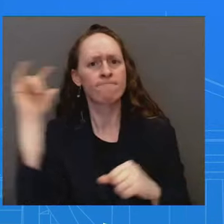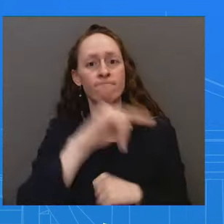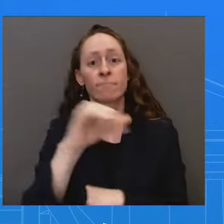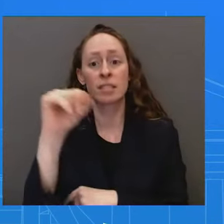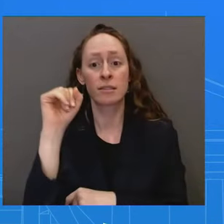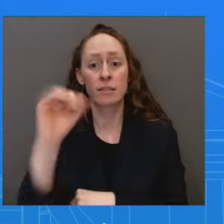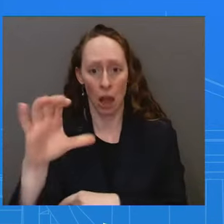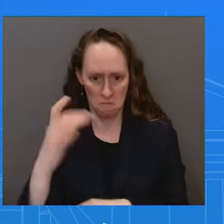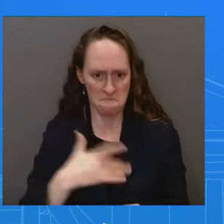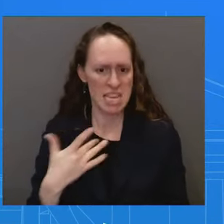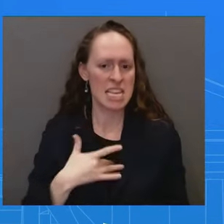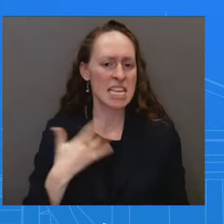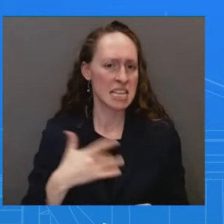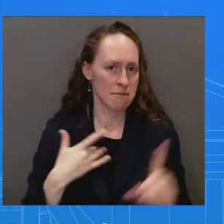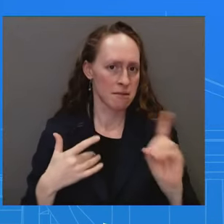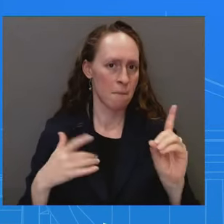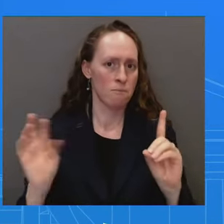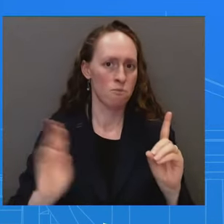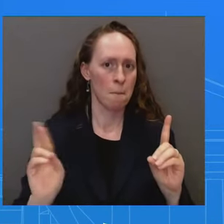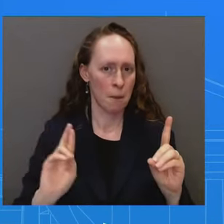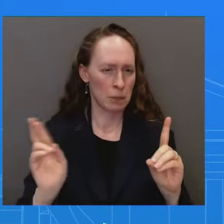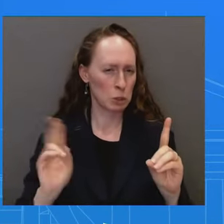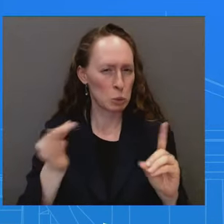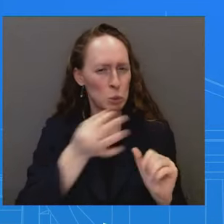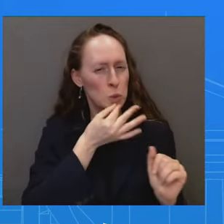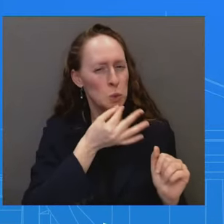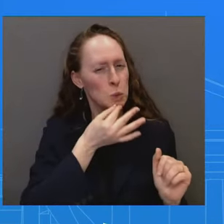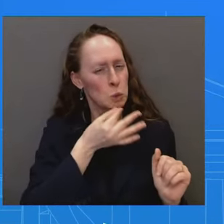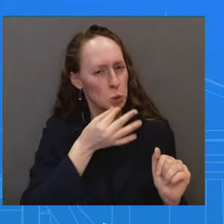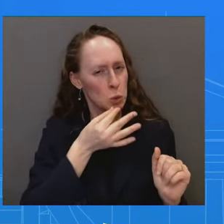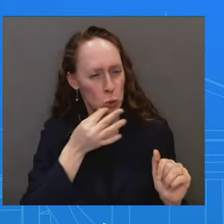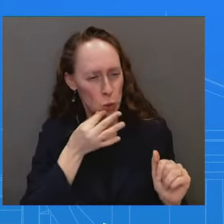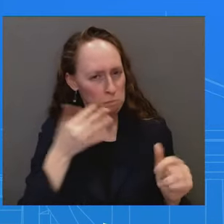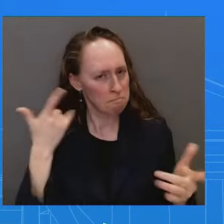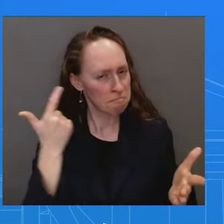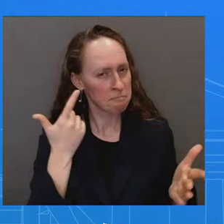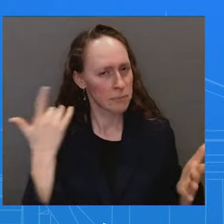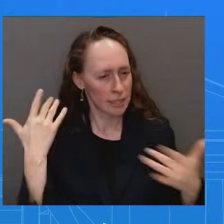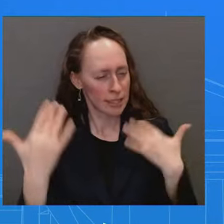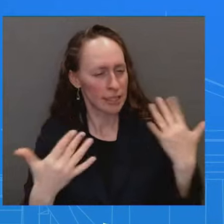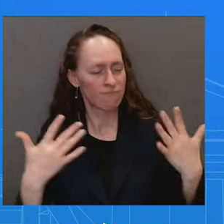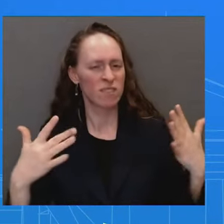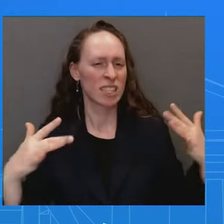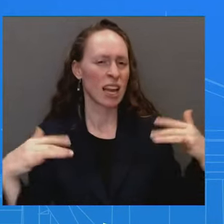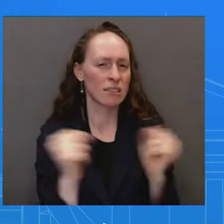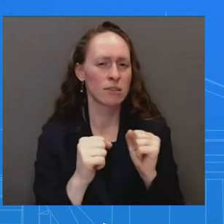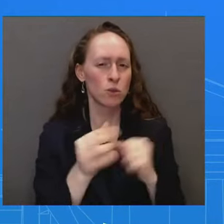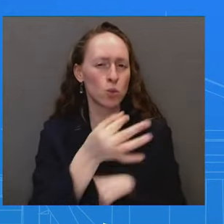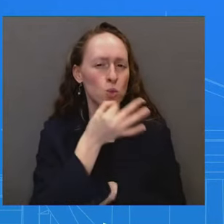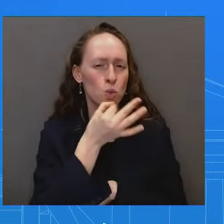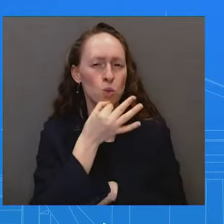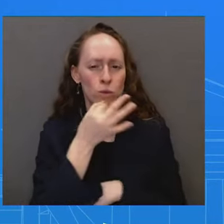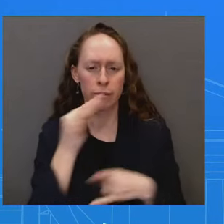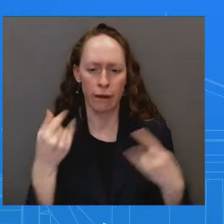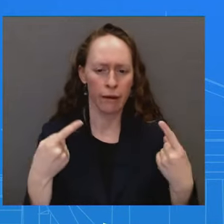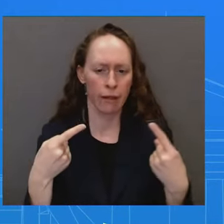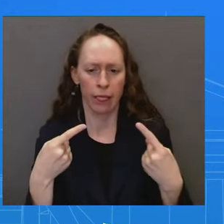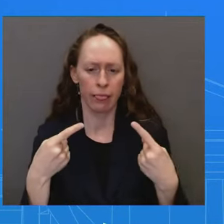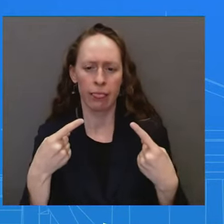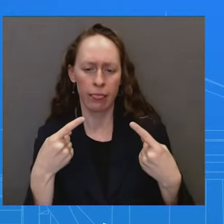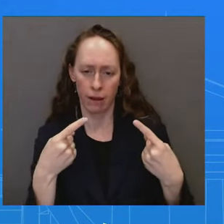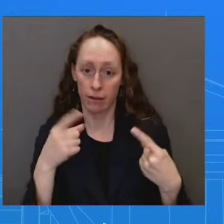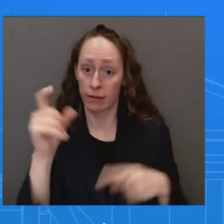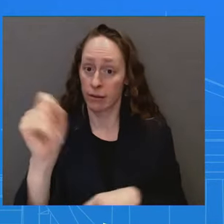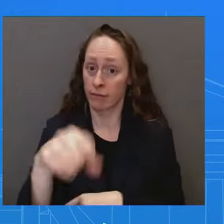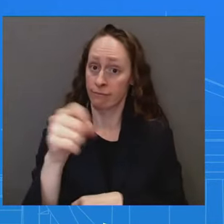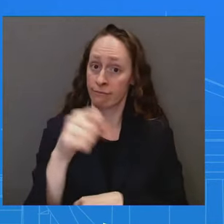really deal with the border security issue. There has been a productive conversation on the Senate side, Republicans and Democrats. So